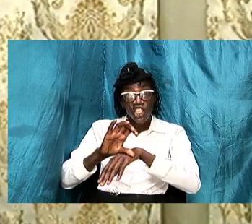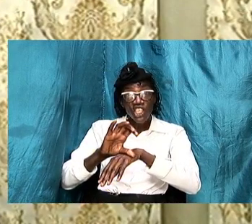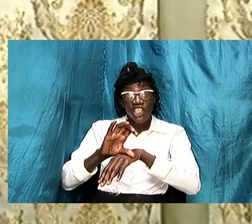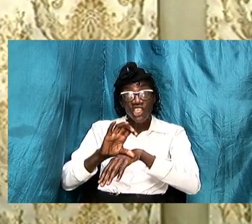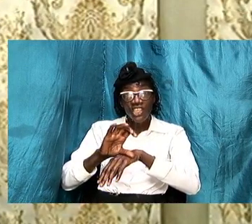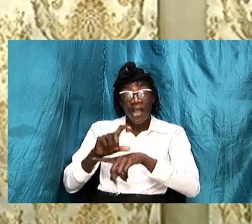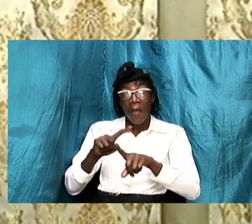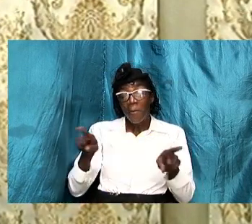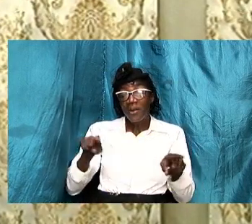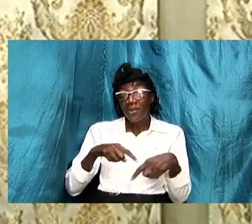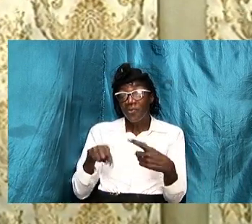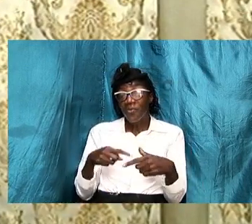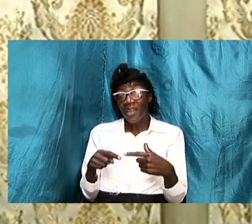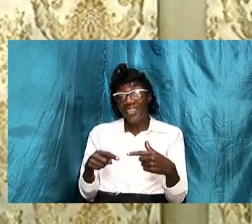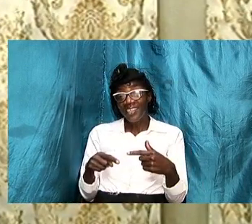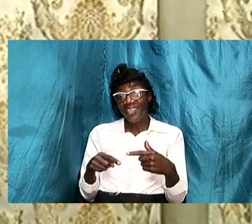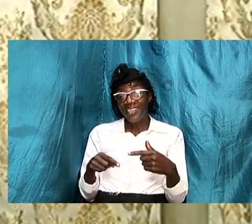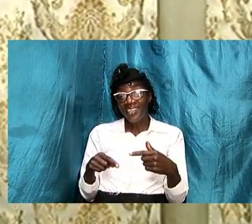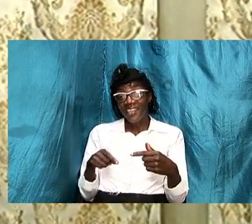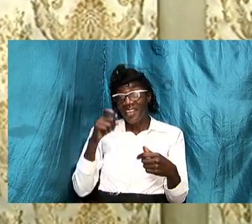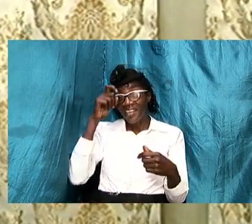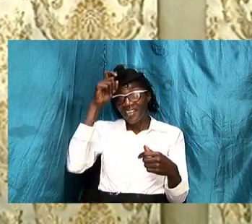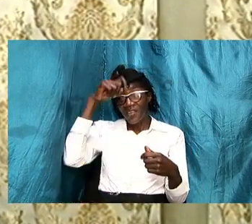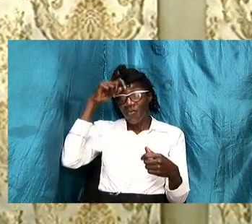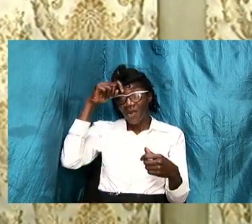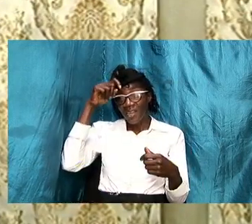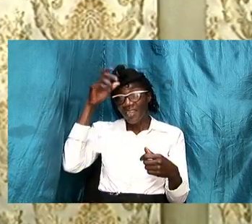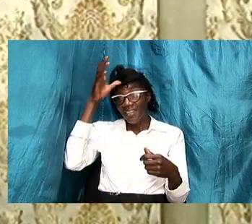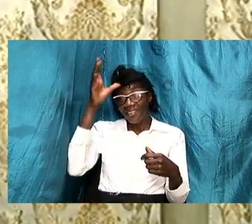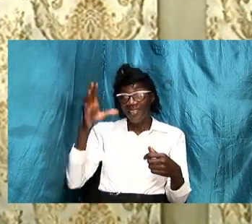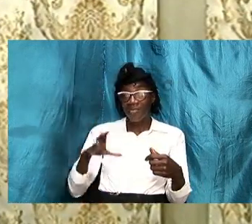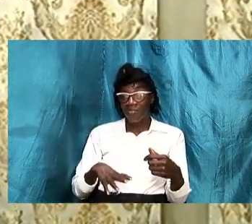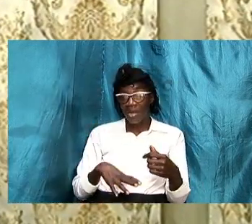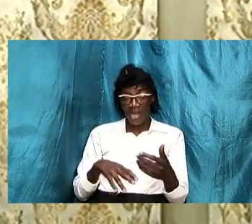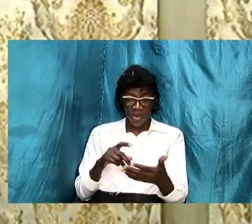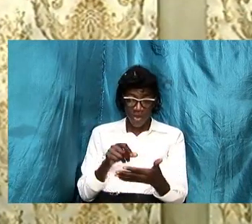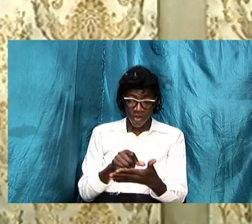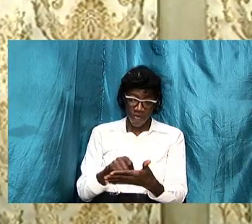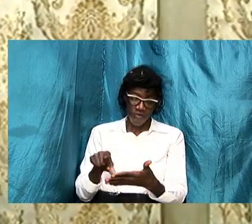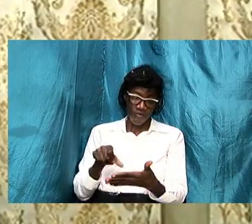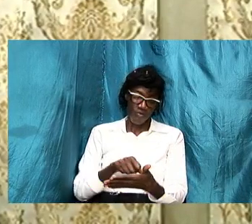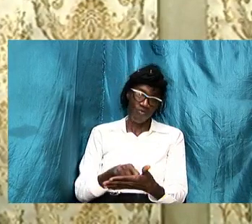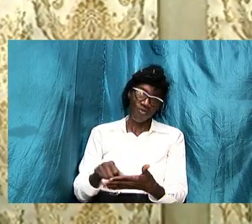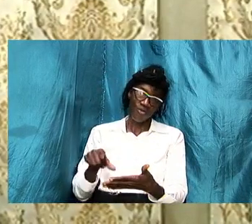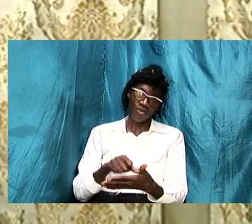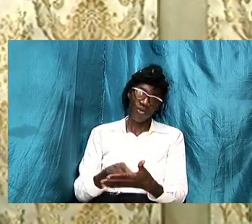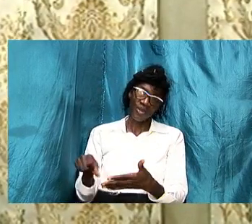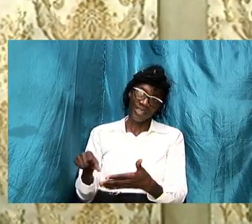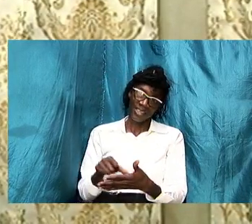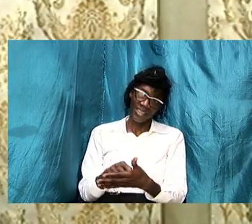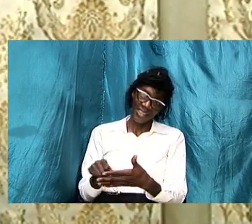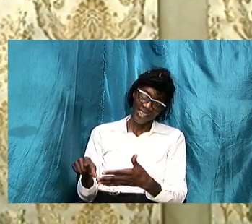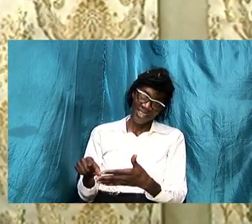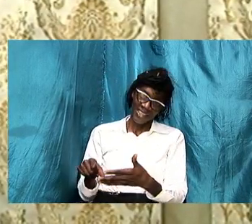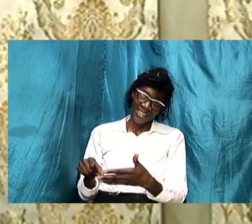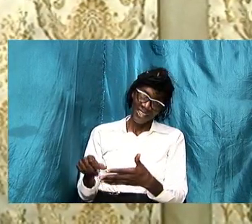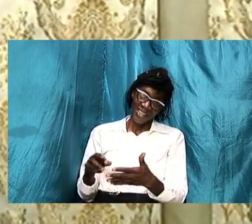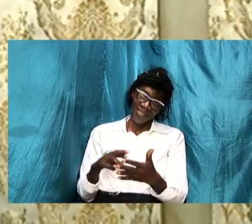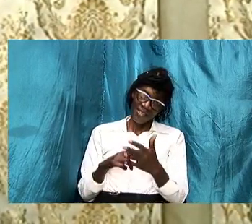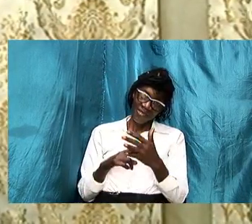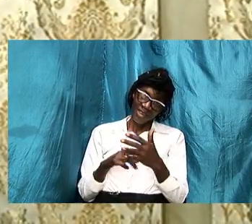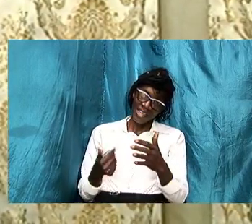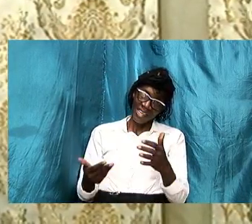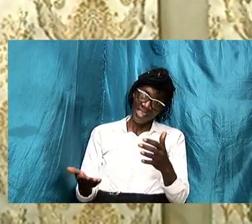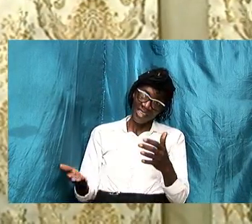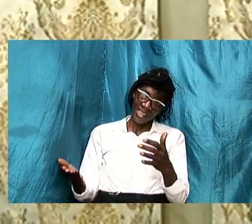but when the wise man wrote and was in this case reflect and it could reflect any of those things but